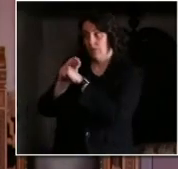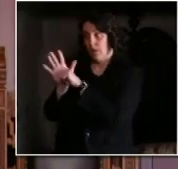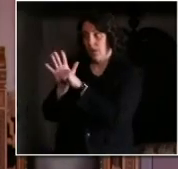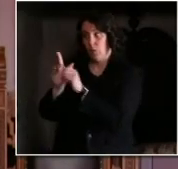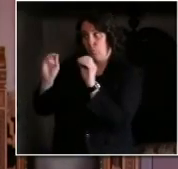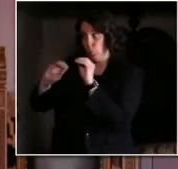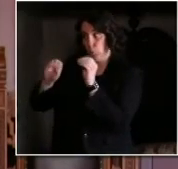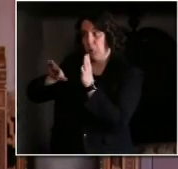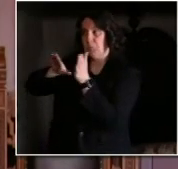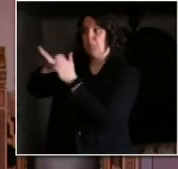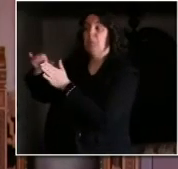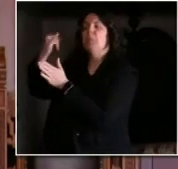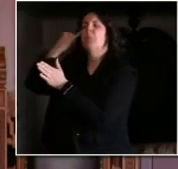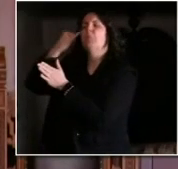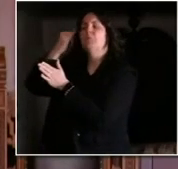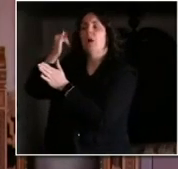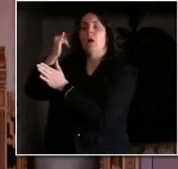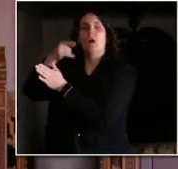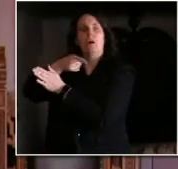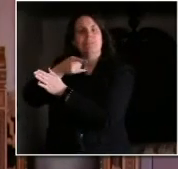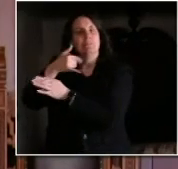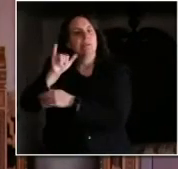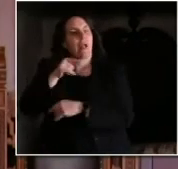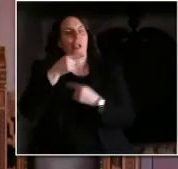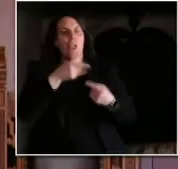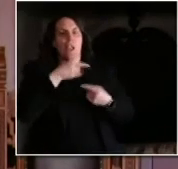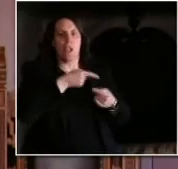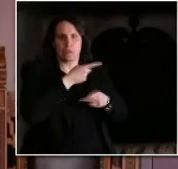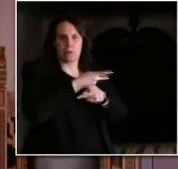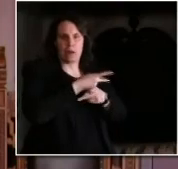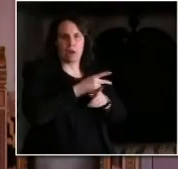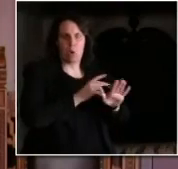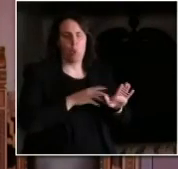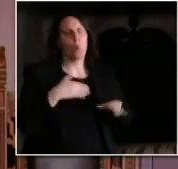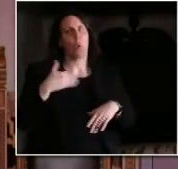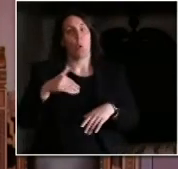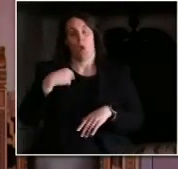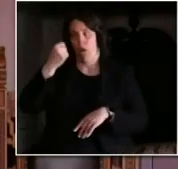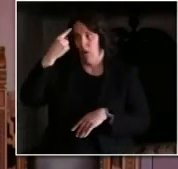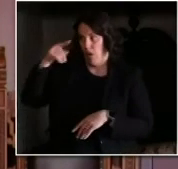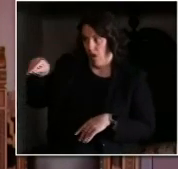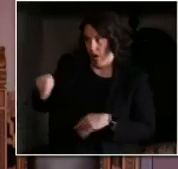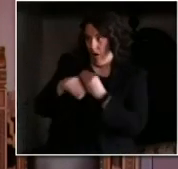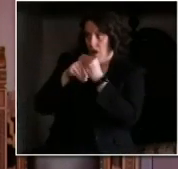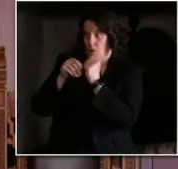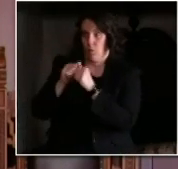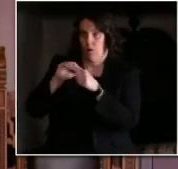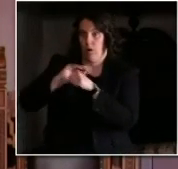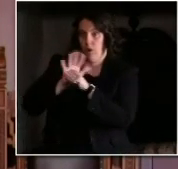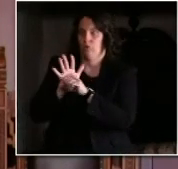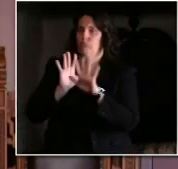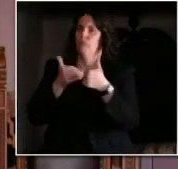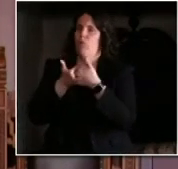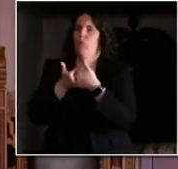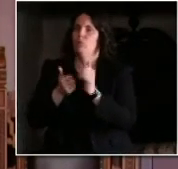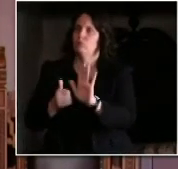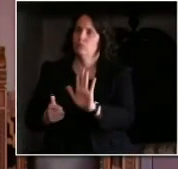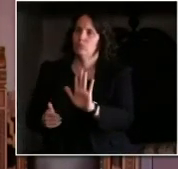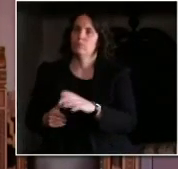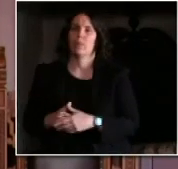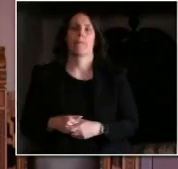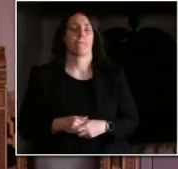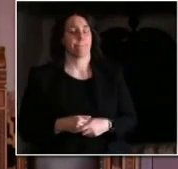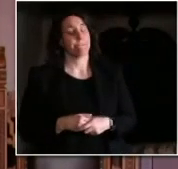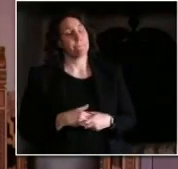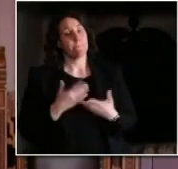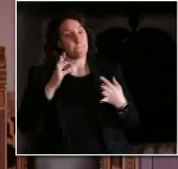-19. But I think we're in a good place right now. I know we could do better, but we need to continue on with